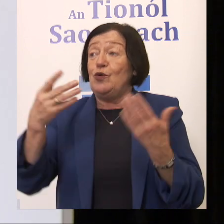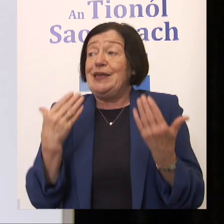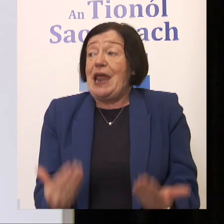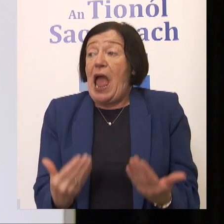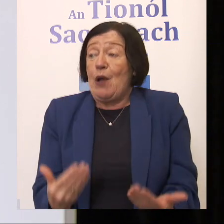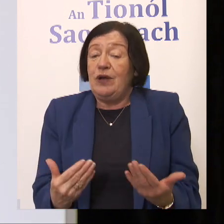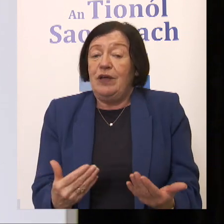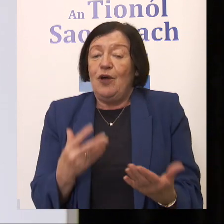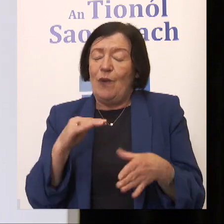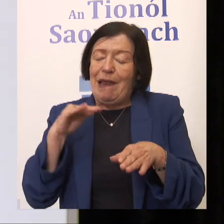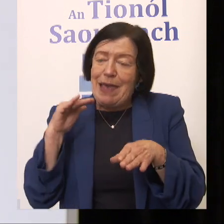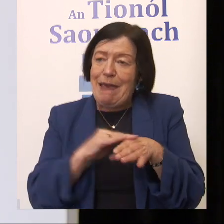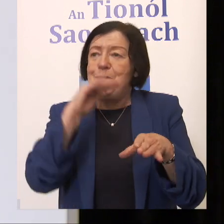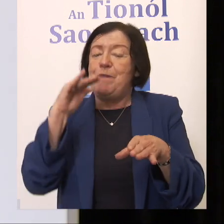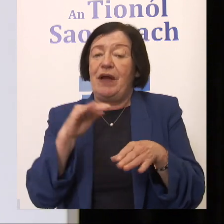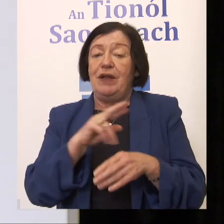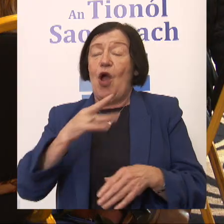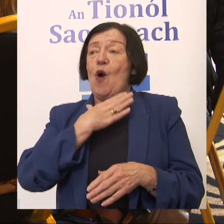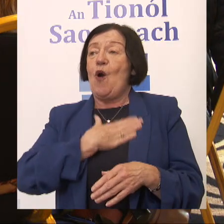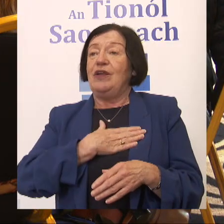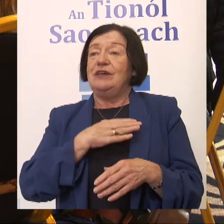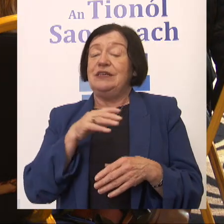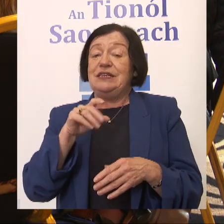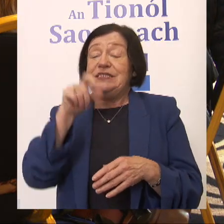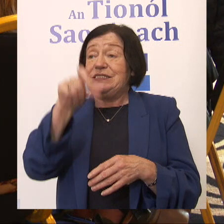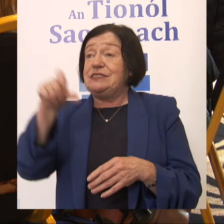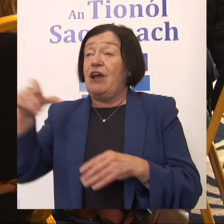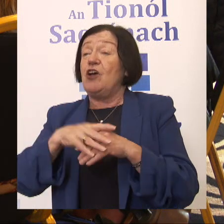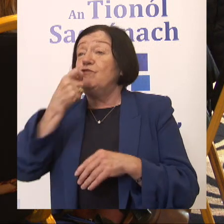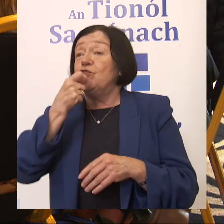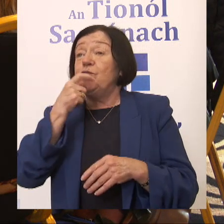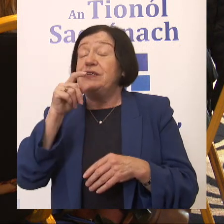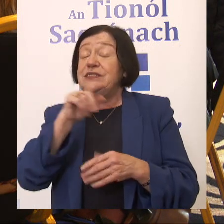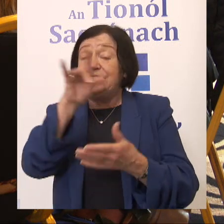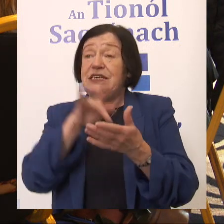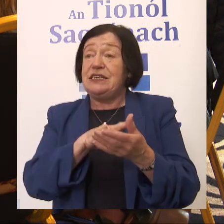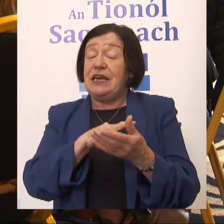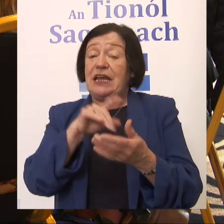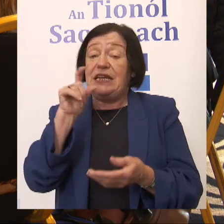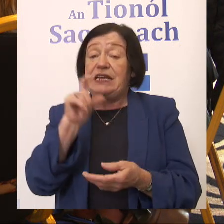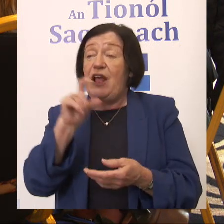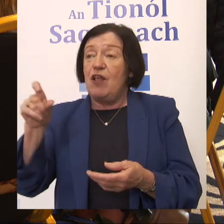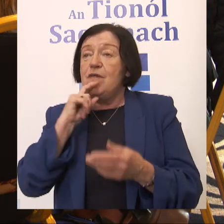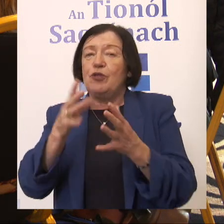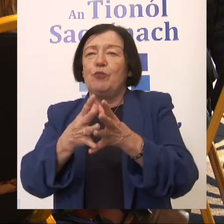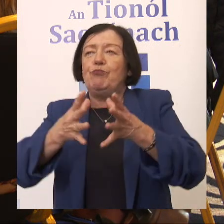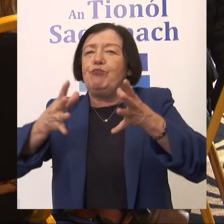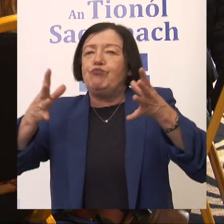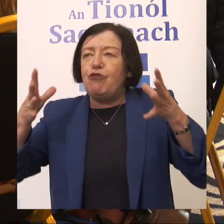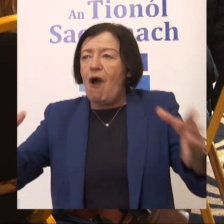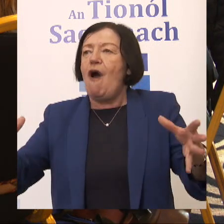now will impact not only the citizens of Dublin city and county, but the broader island of Ireland in terms of